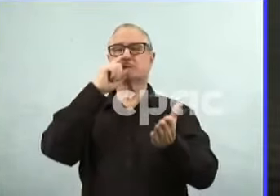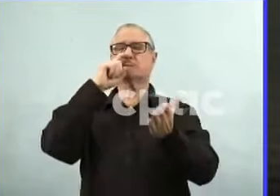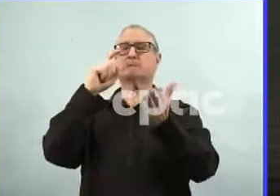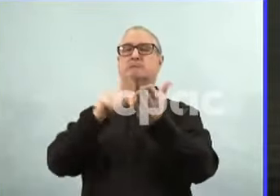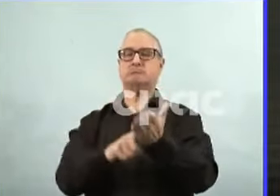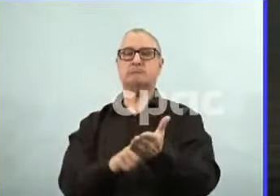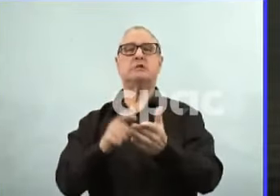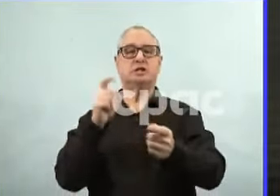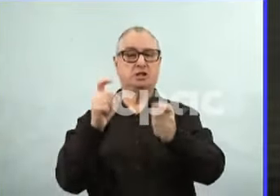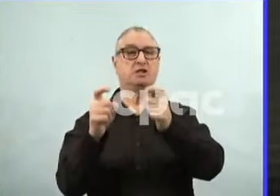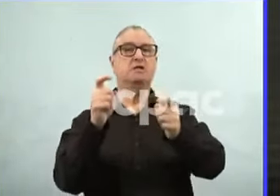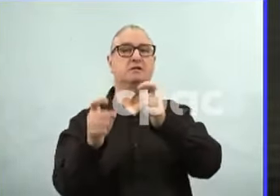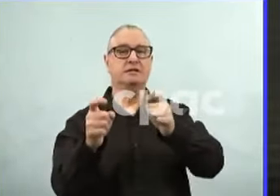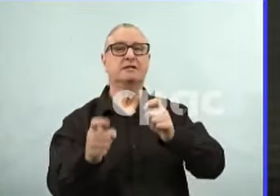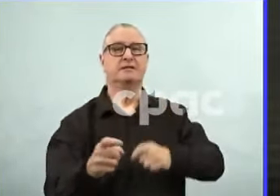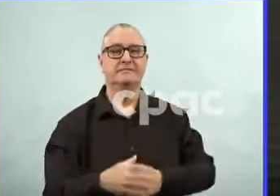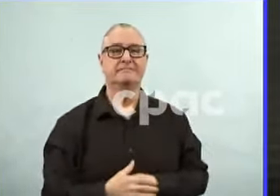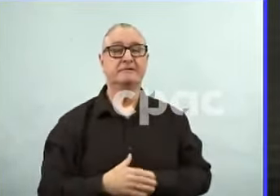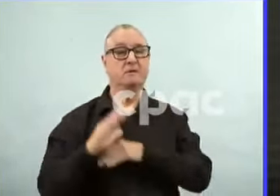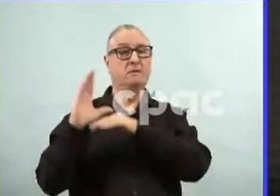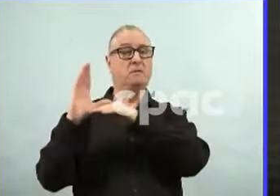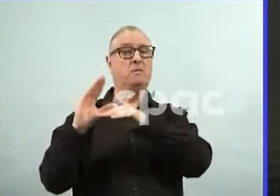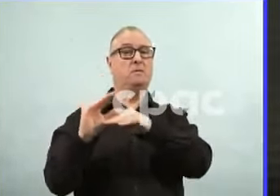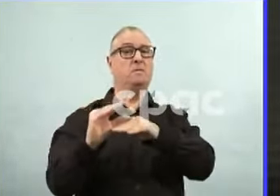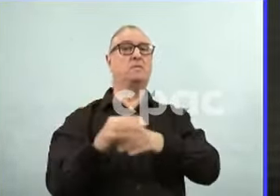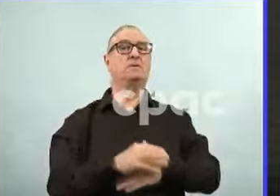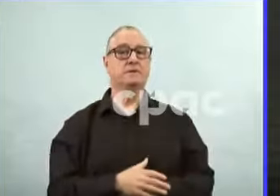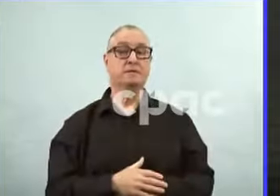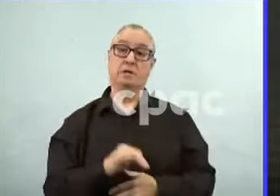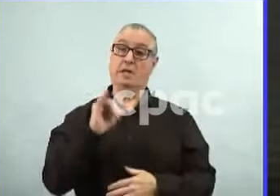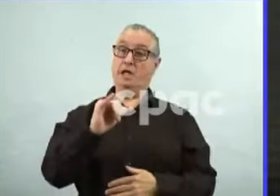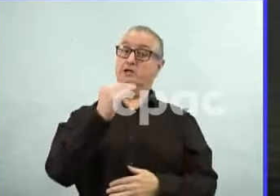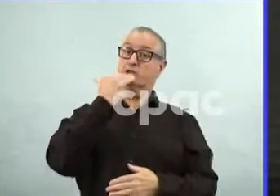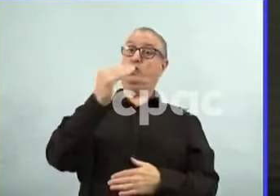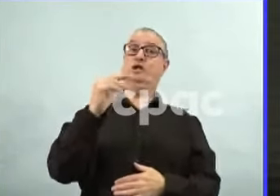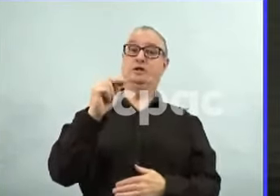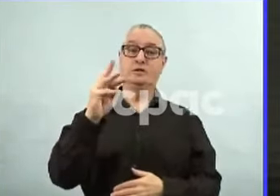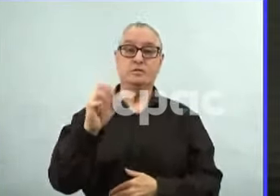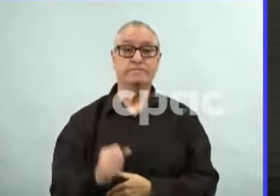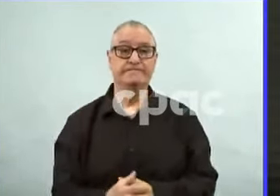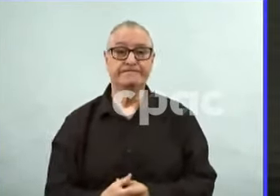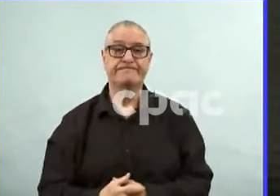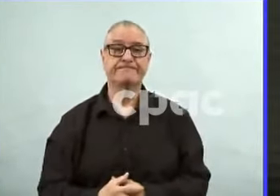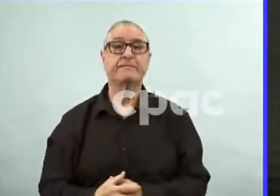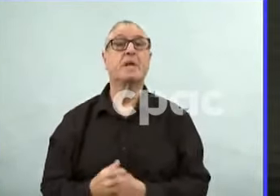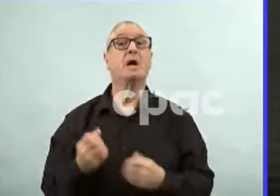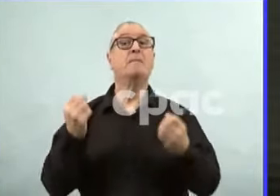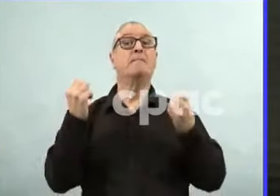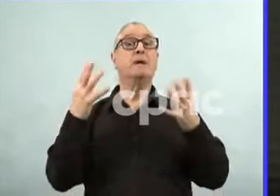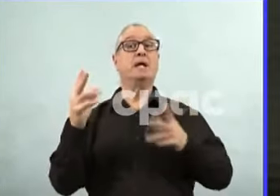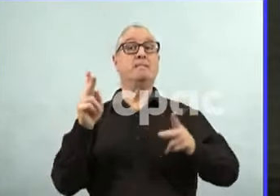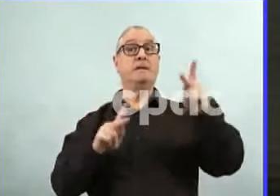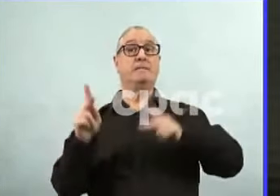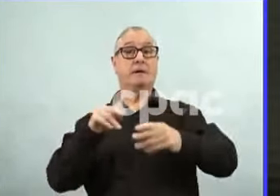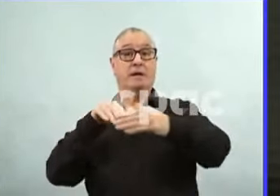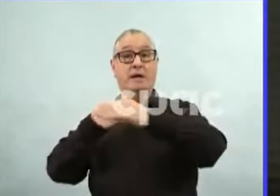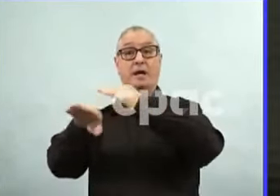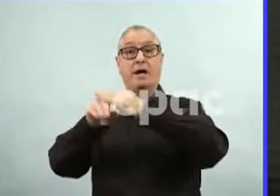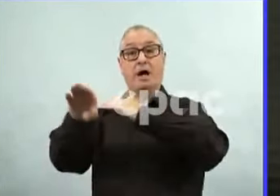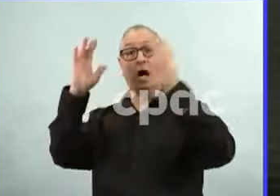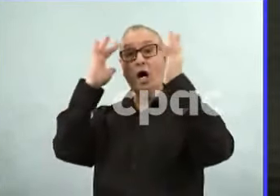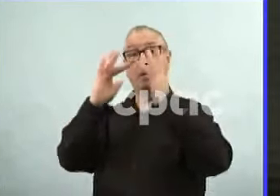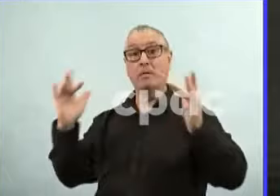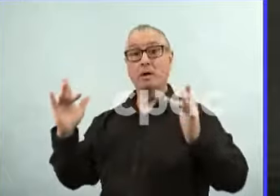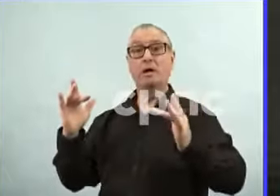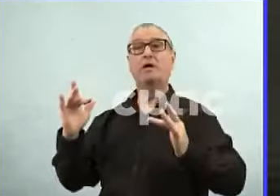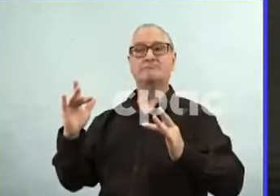test-positing case numbers are coming down as well. The percentage of individuals being admitted to the hospital is being reduced with COVID, and after a